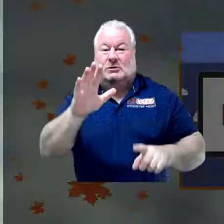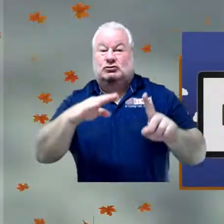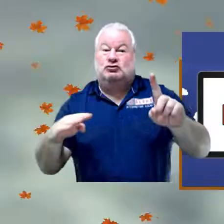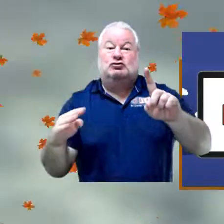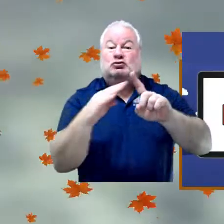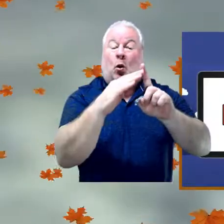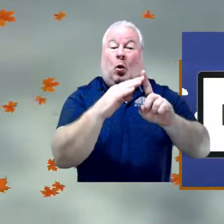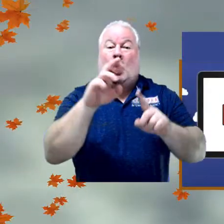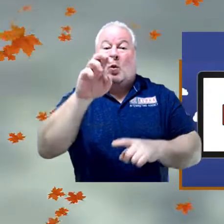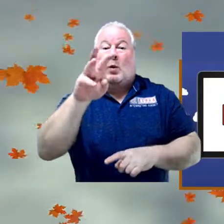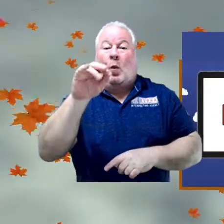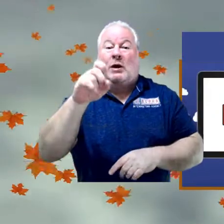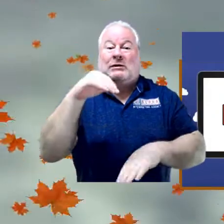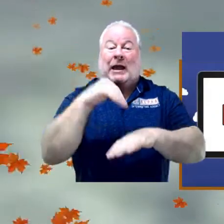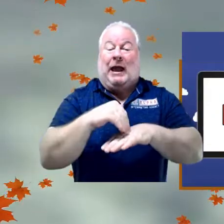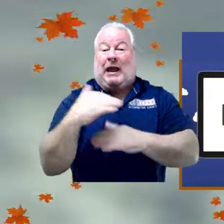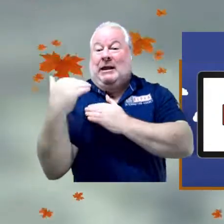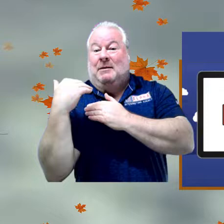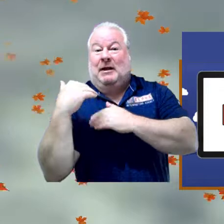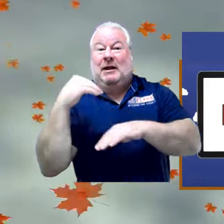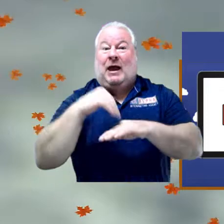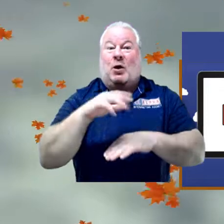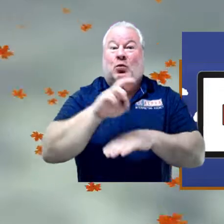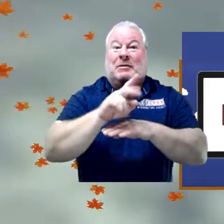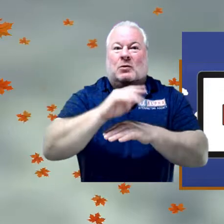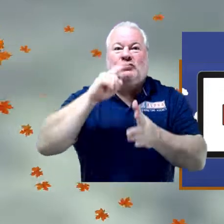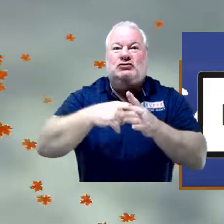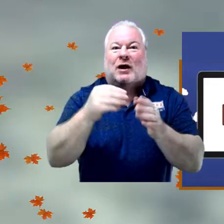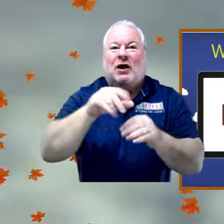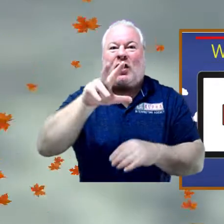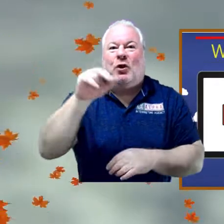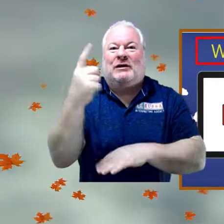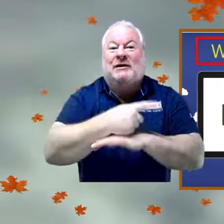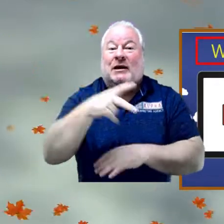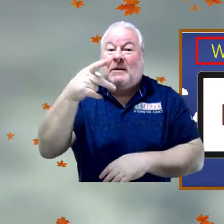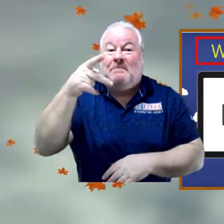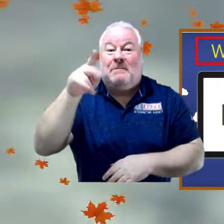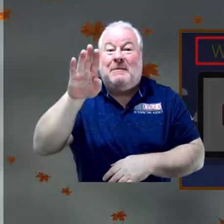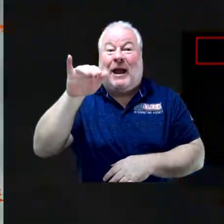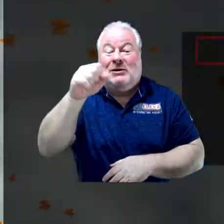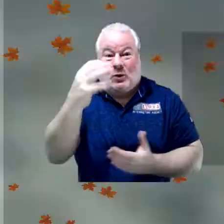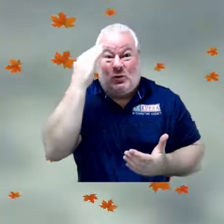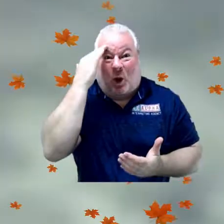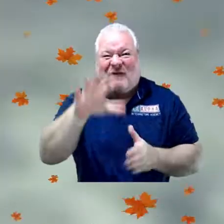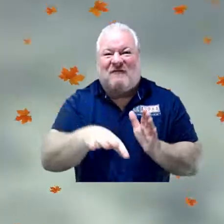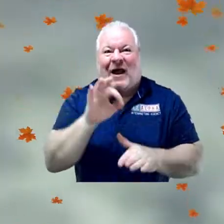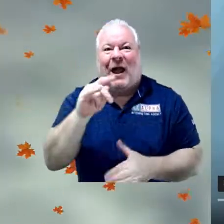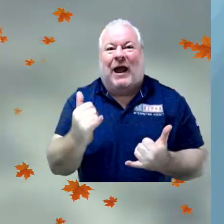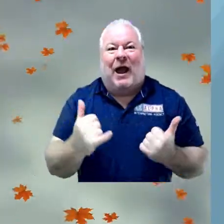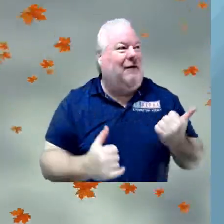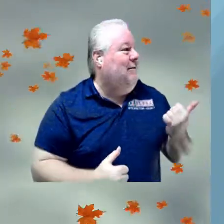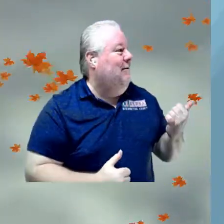Soul Rewards and Accountability at Raymond Temple starts in 30 days. What is PBIS Rewards? Let's find out!